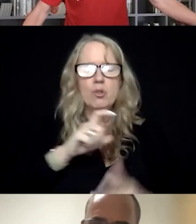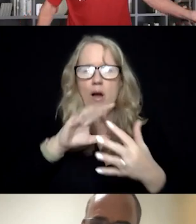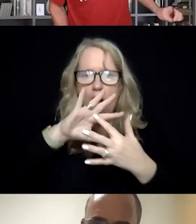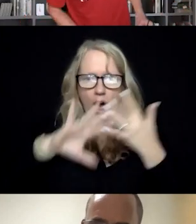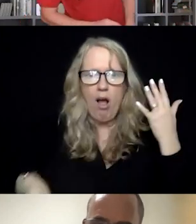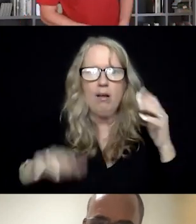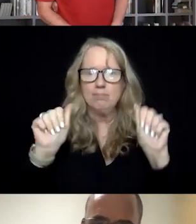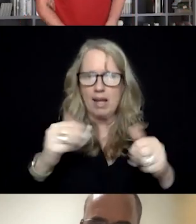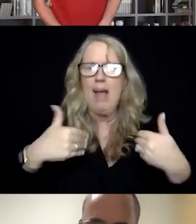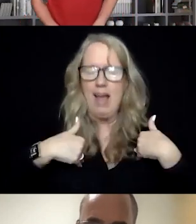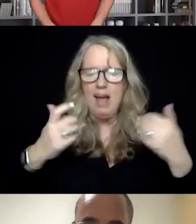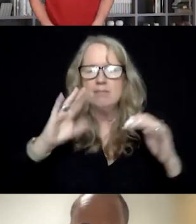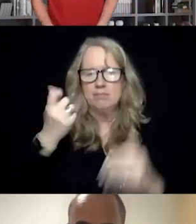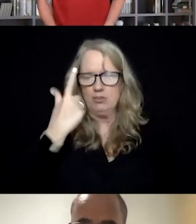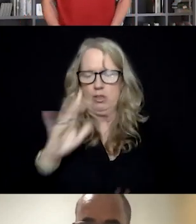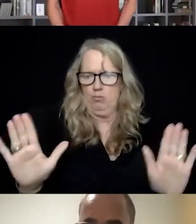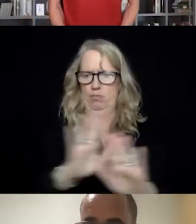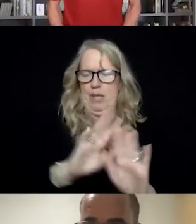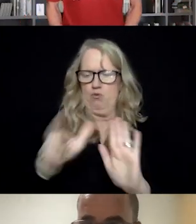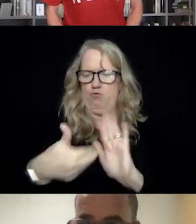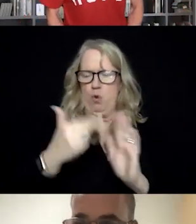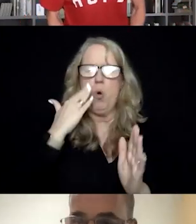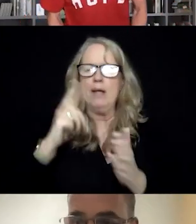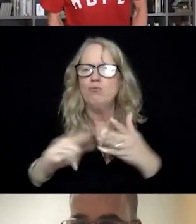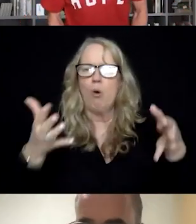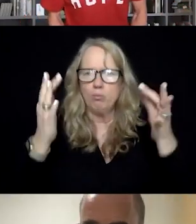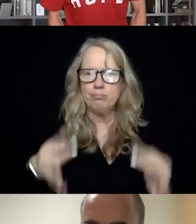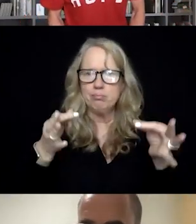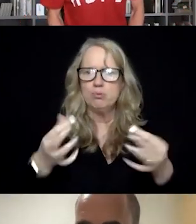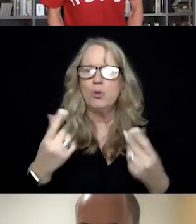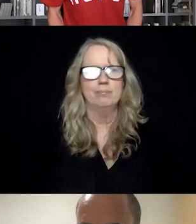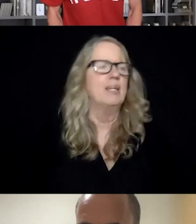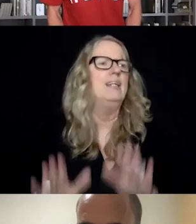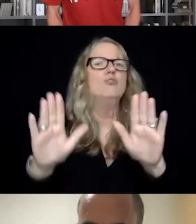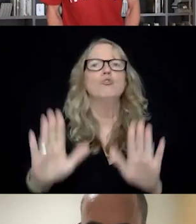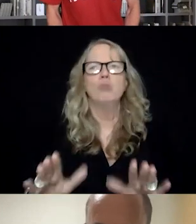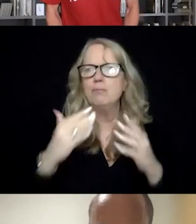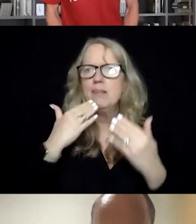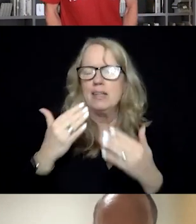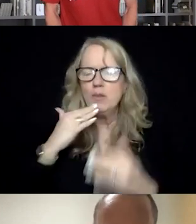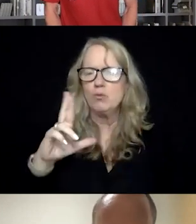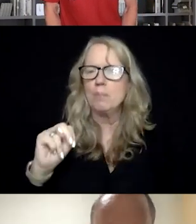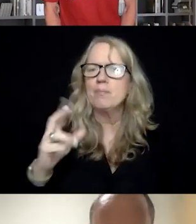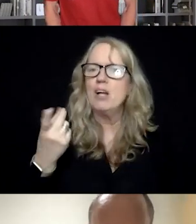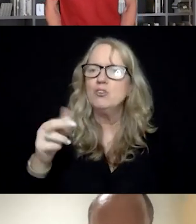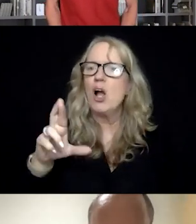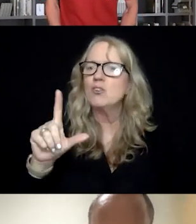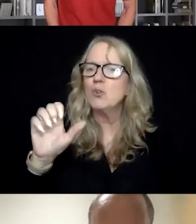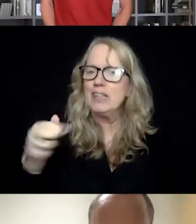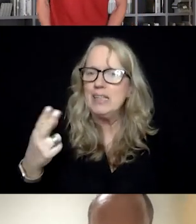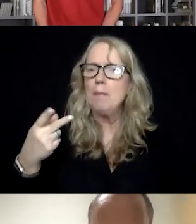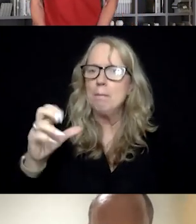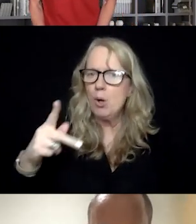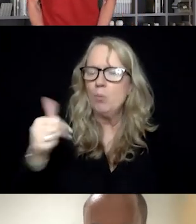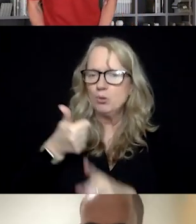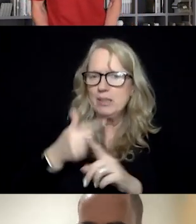an understanding of their role and what discretion they should utilize. Terrific, Ron, terrific. Let's go to Dr. Leah Pope, research